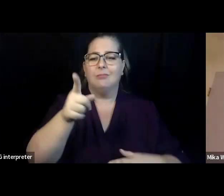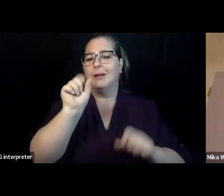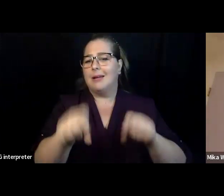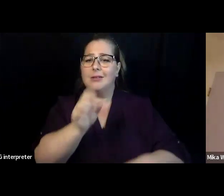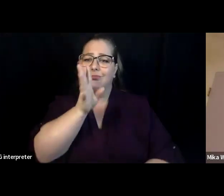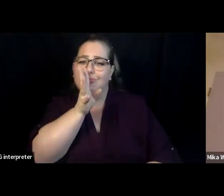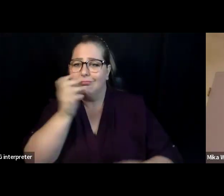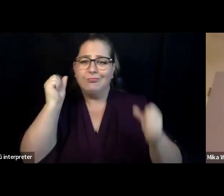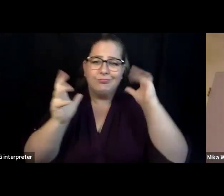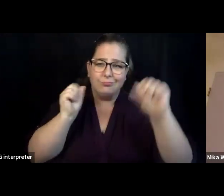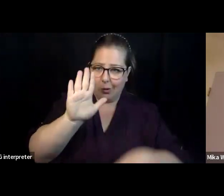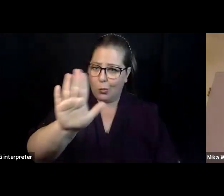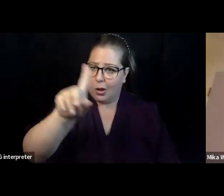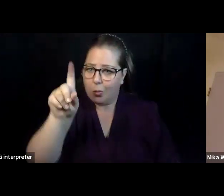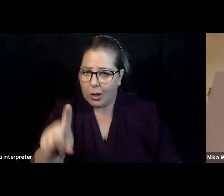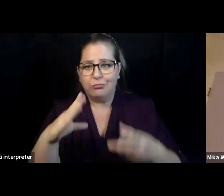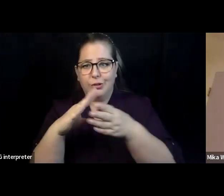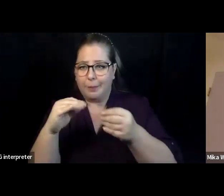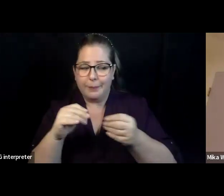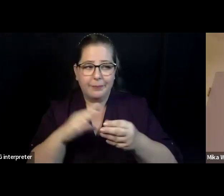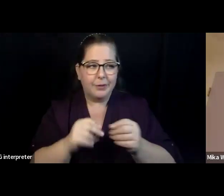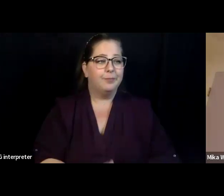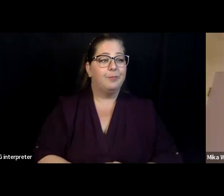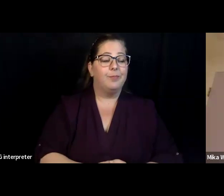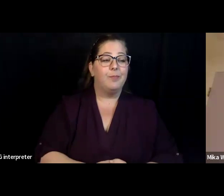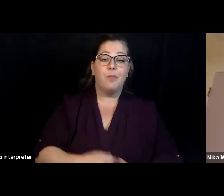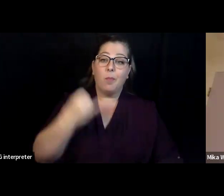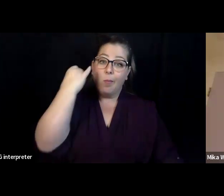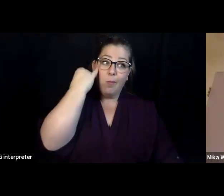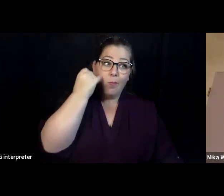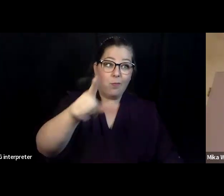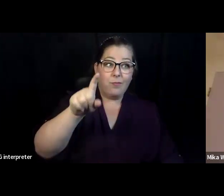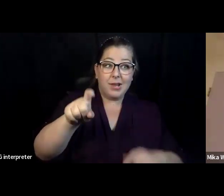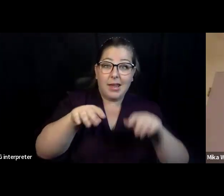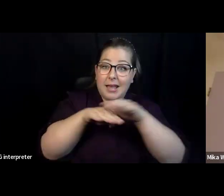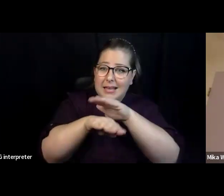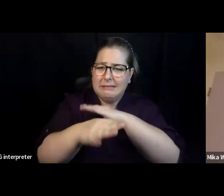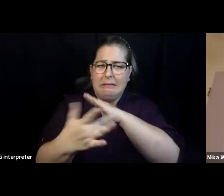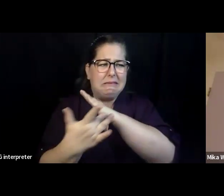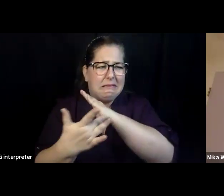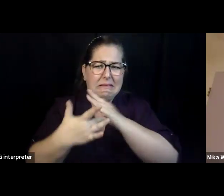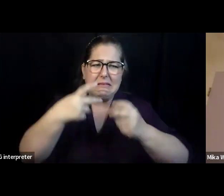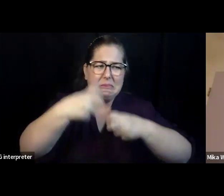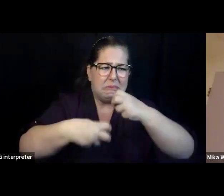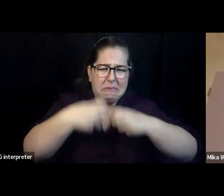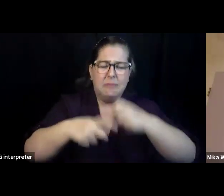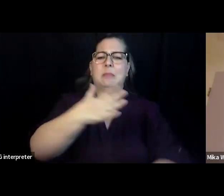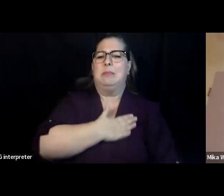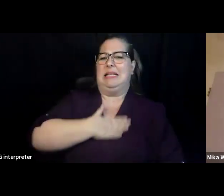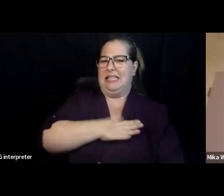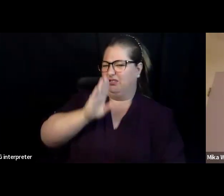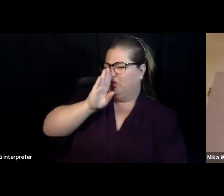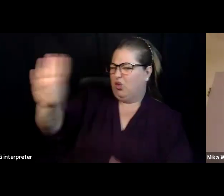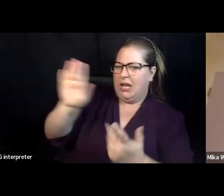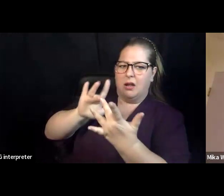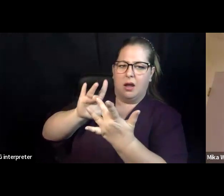finally, for access or tech assistance, please send a direct message to Emily, the